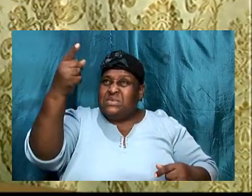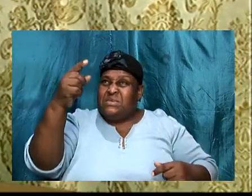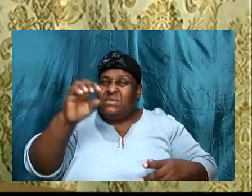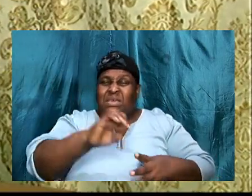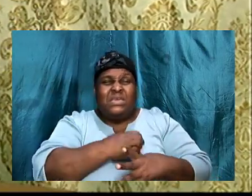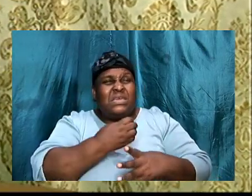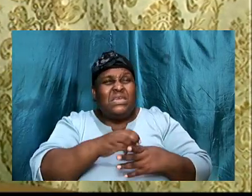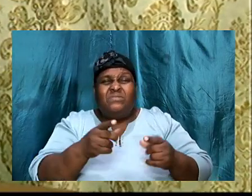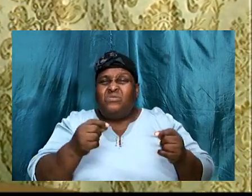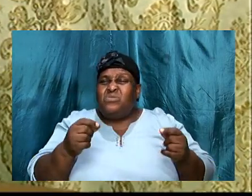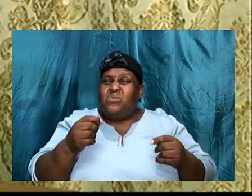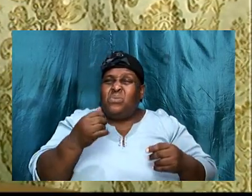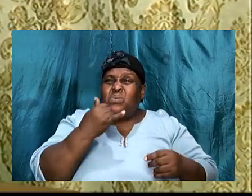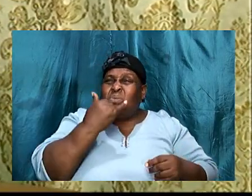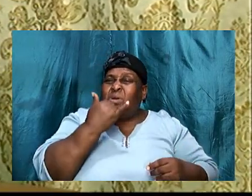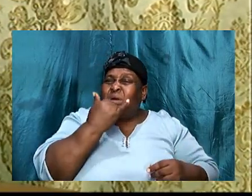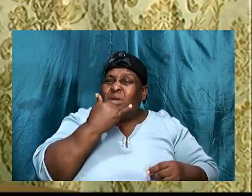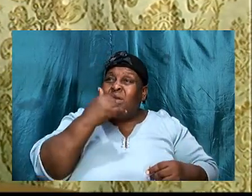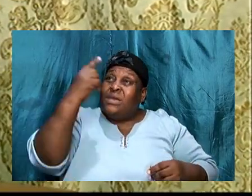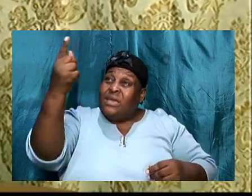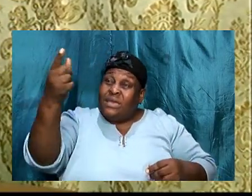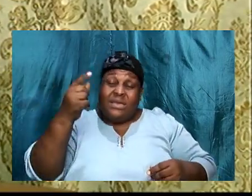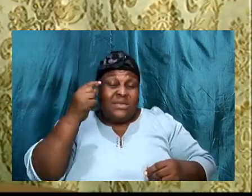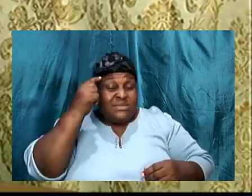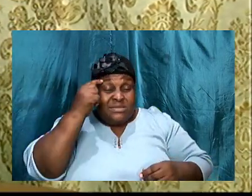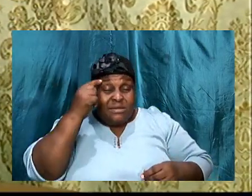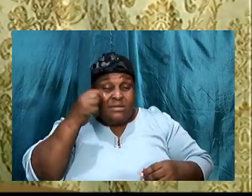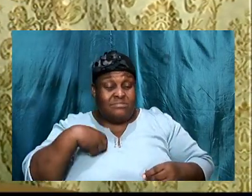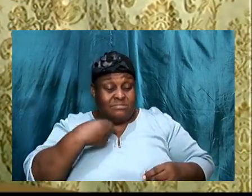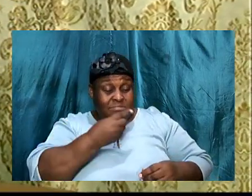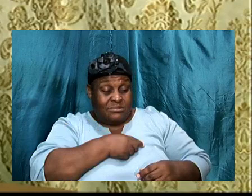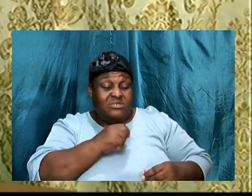his thoughts, towards us, will not change. change.